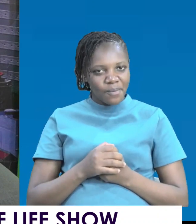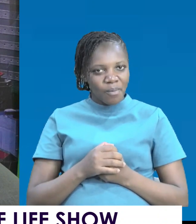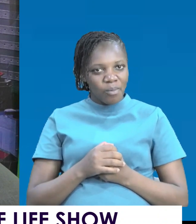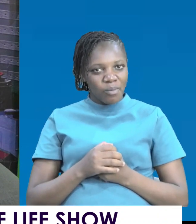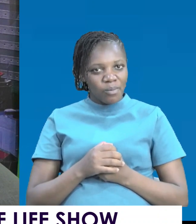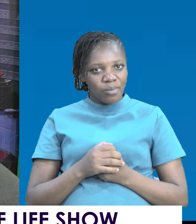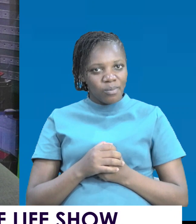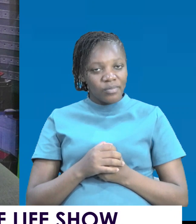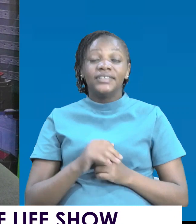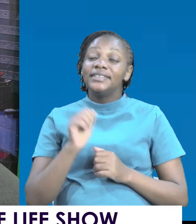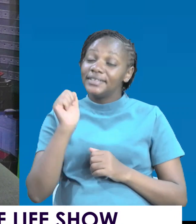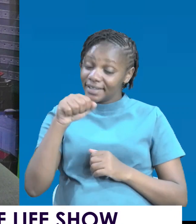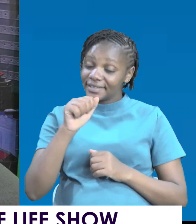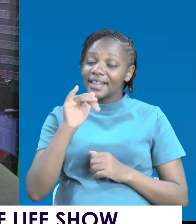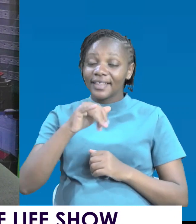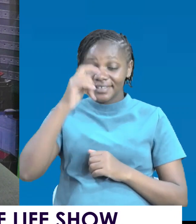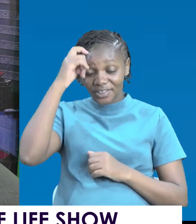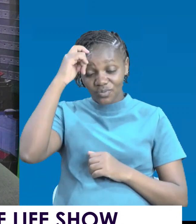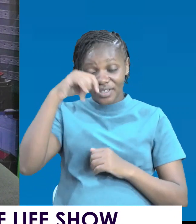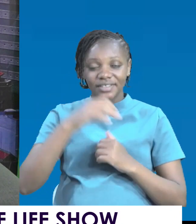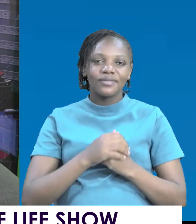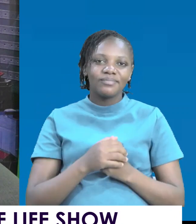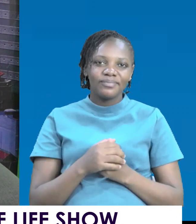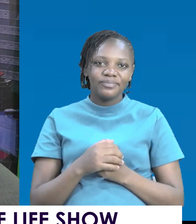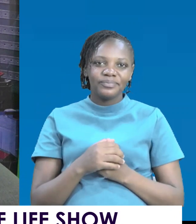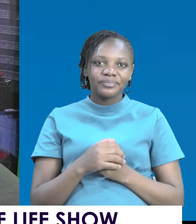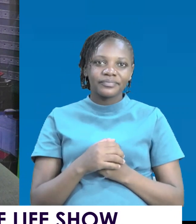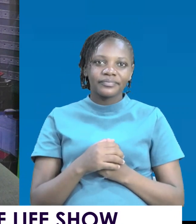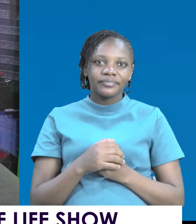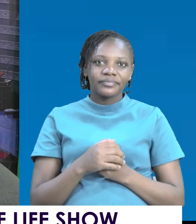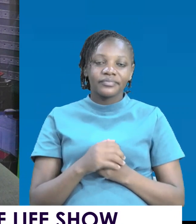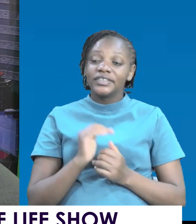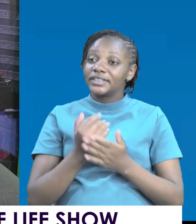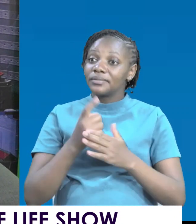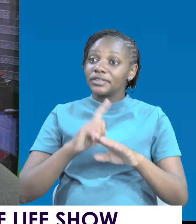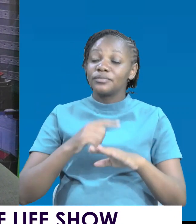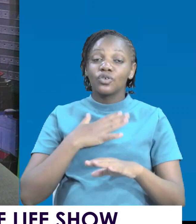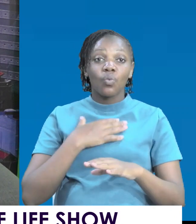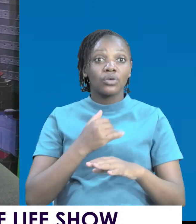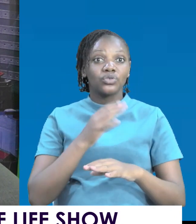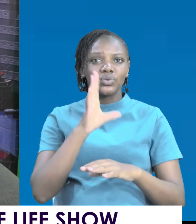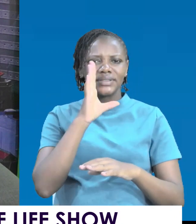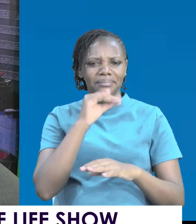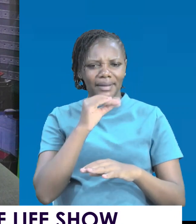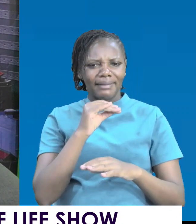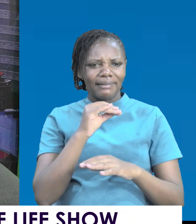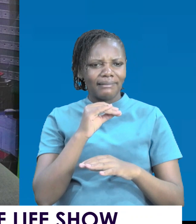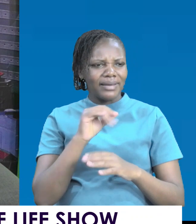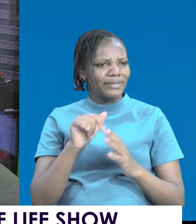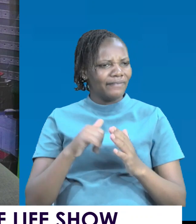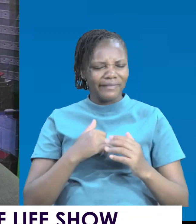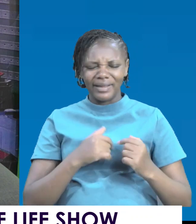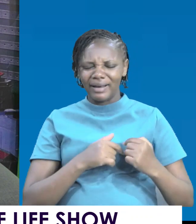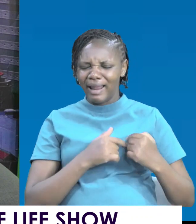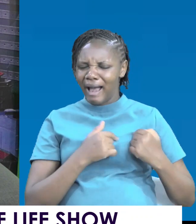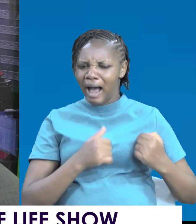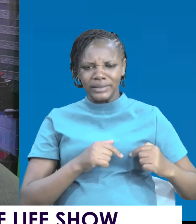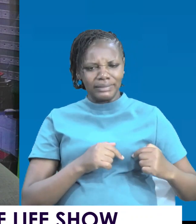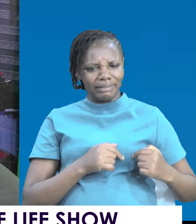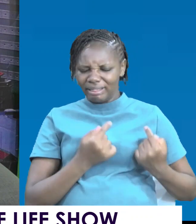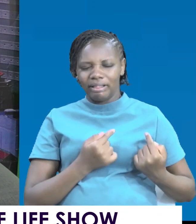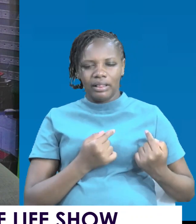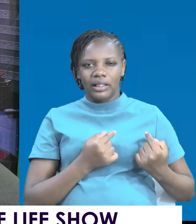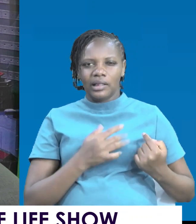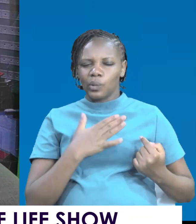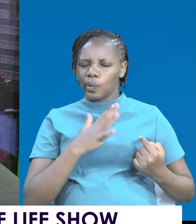You can overcome the same energy that wants to come out in form of pain can come out in a different